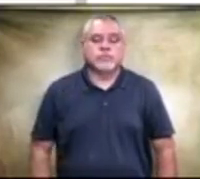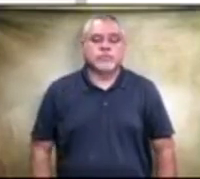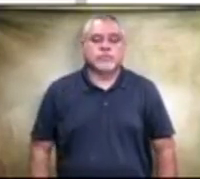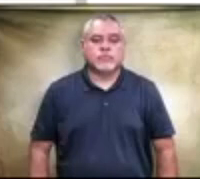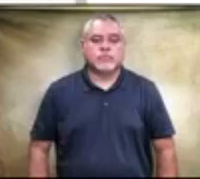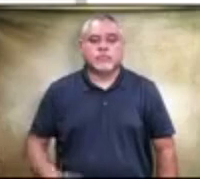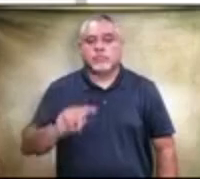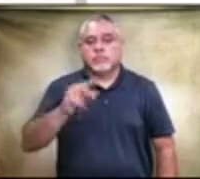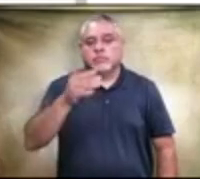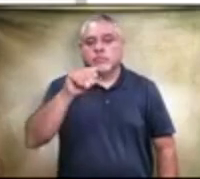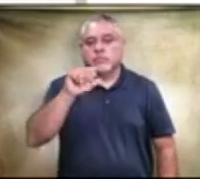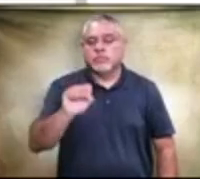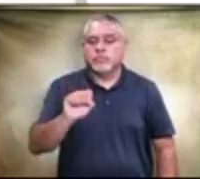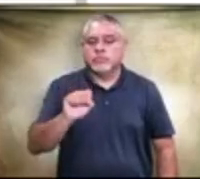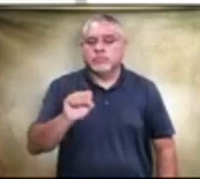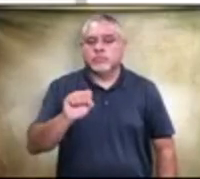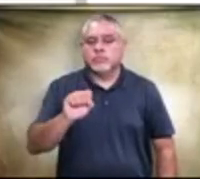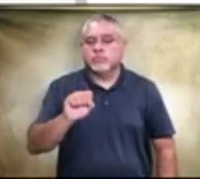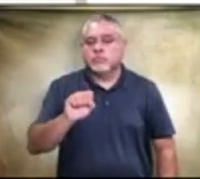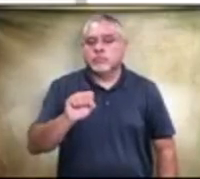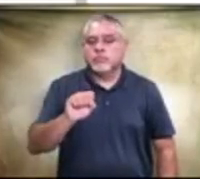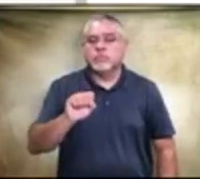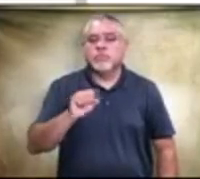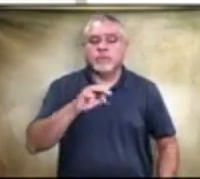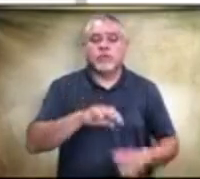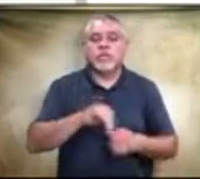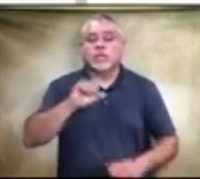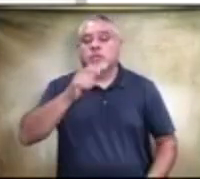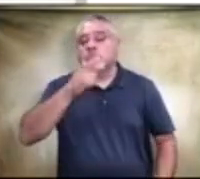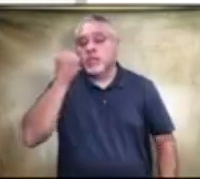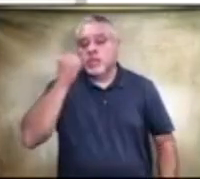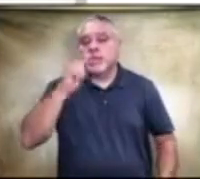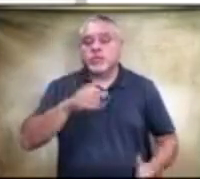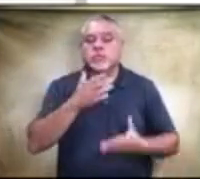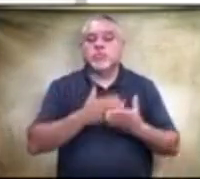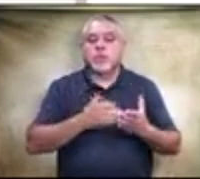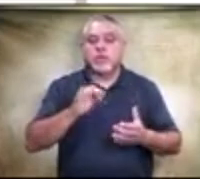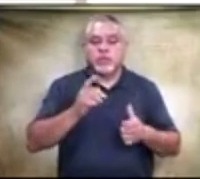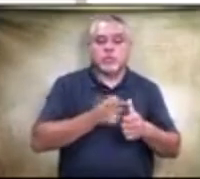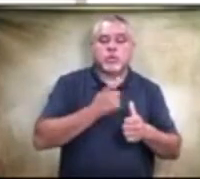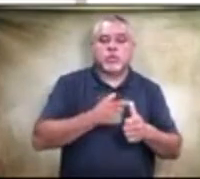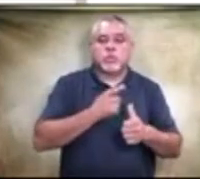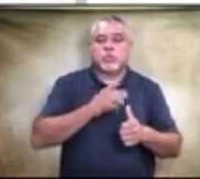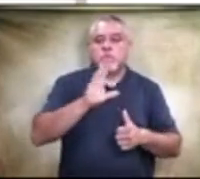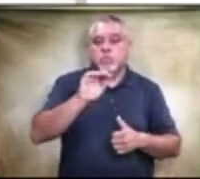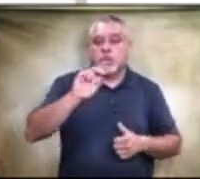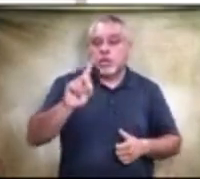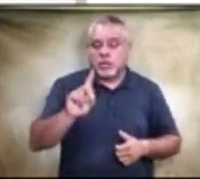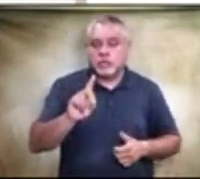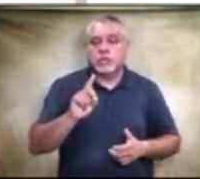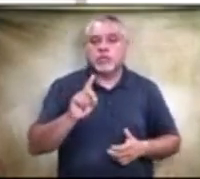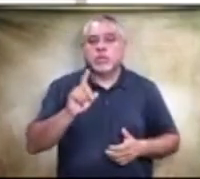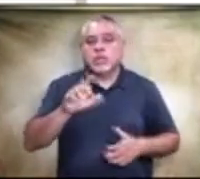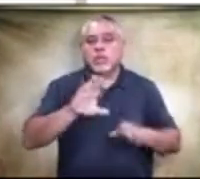Mr. Velasco? And I'm voting yes because this was a part of the original bond that the community has